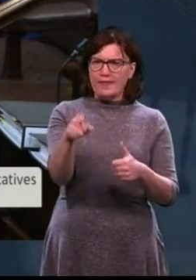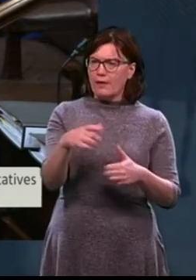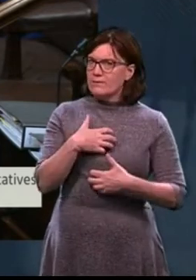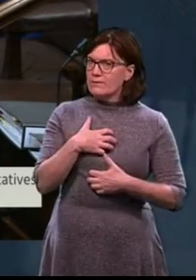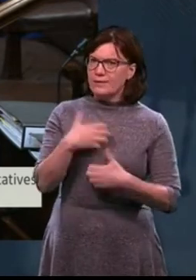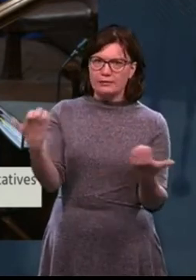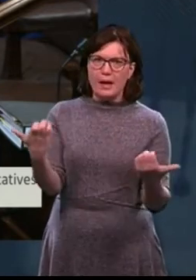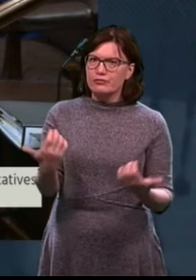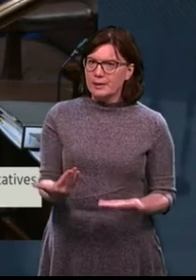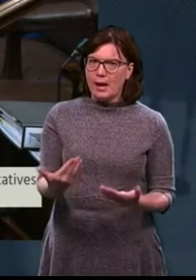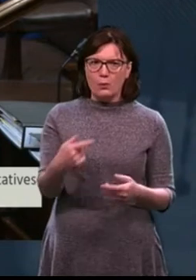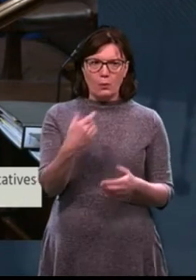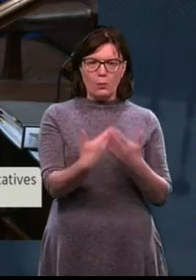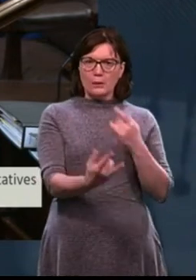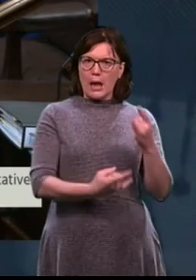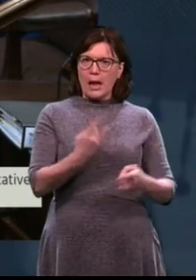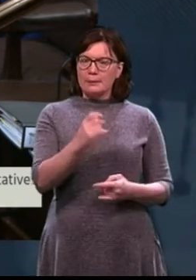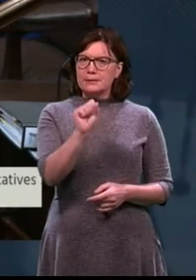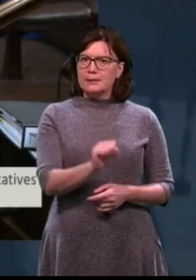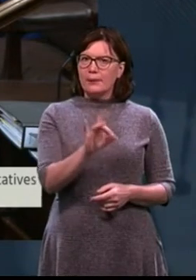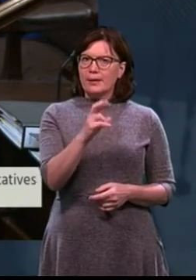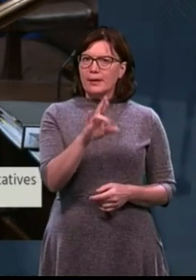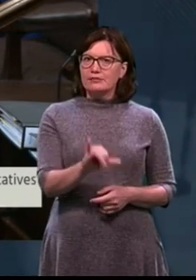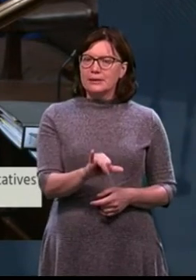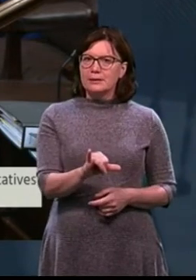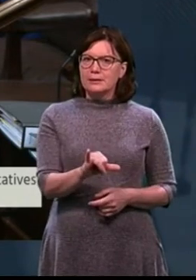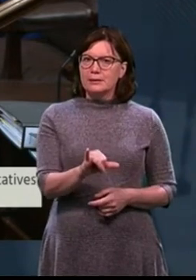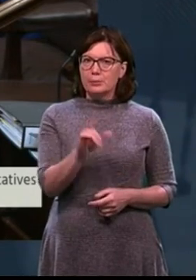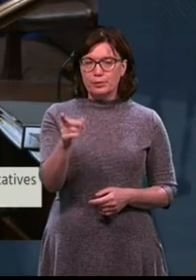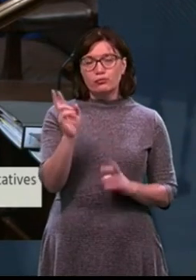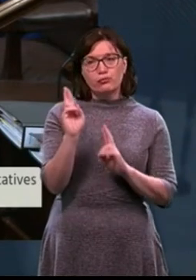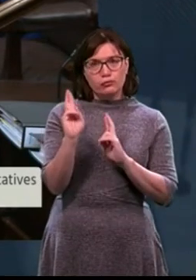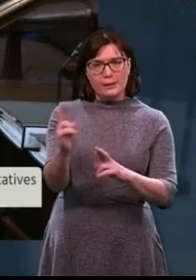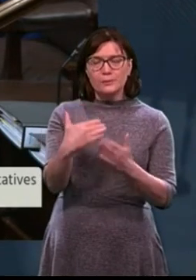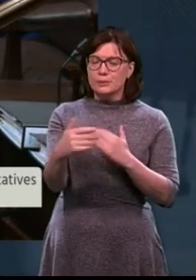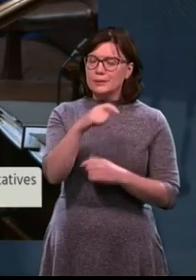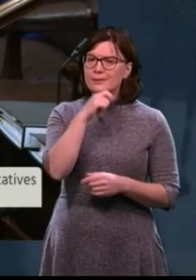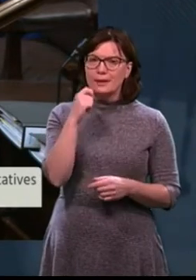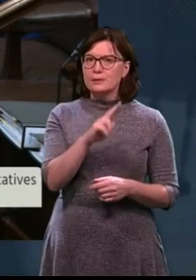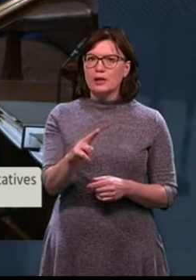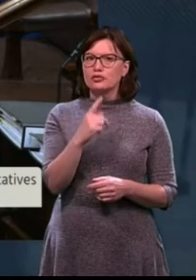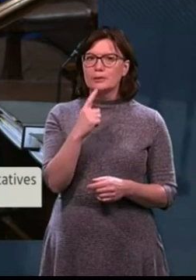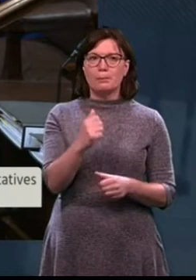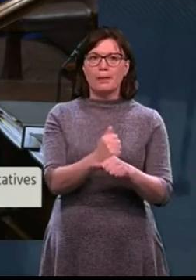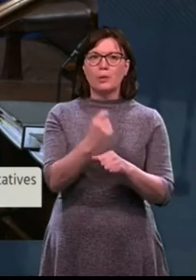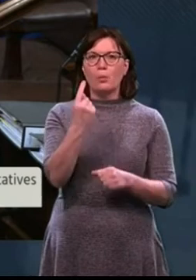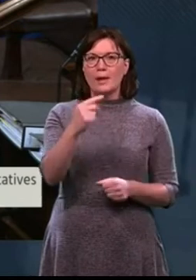with what has transpired here. But you're correct in saying it's not just about one NCHD.